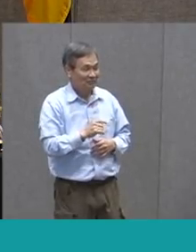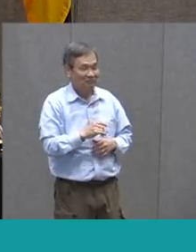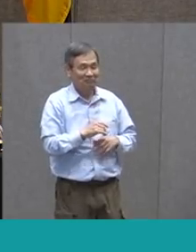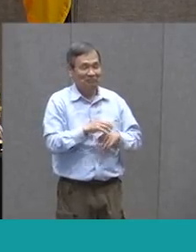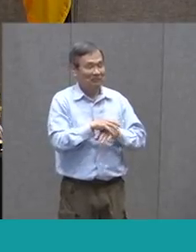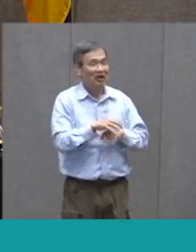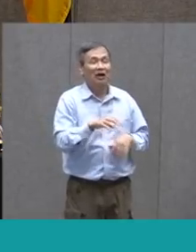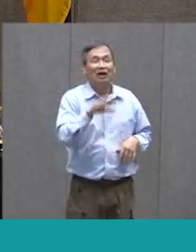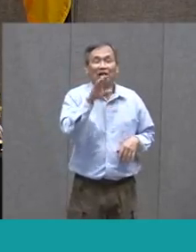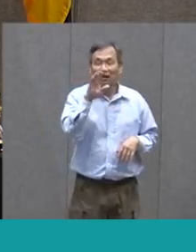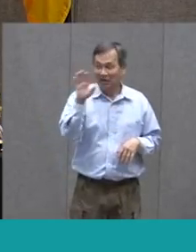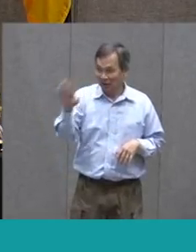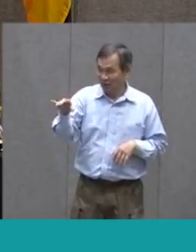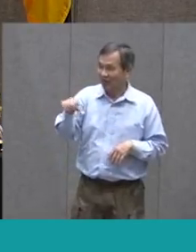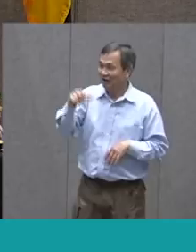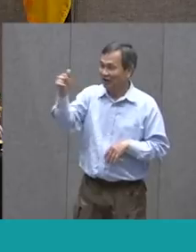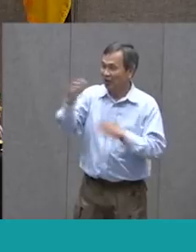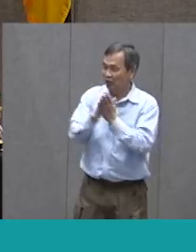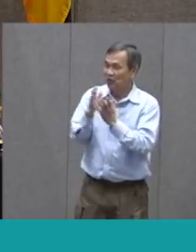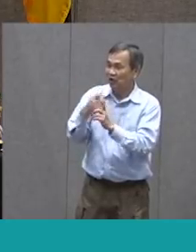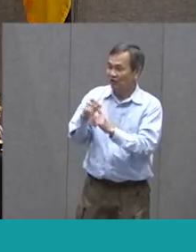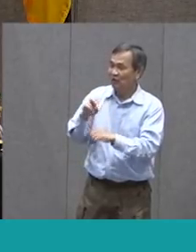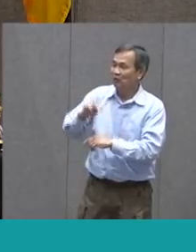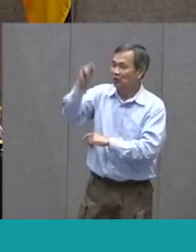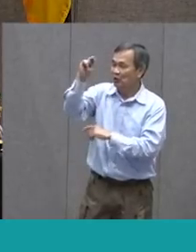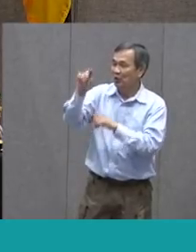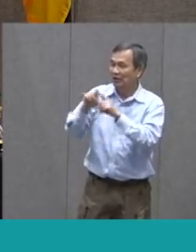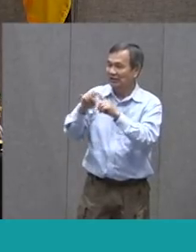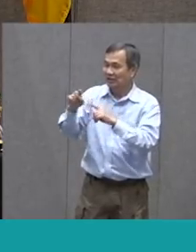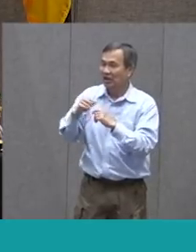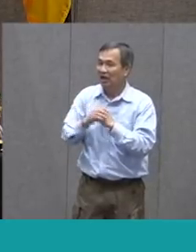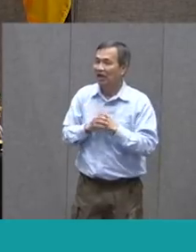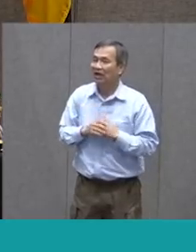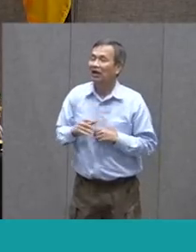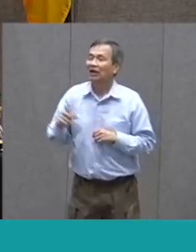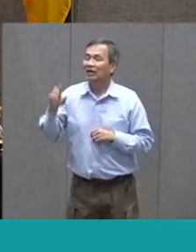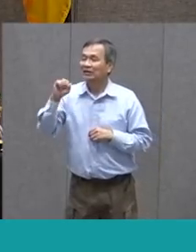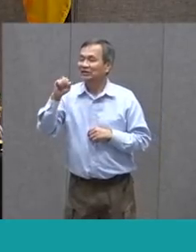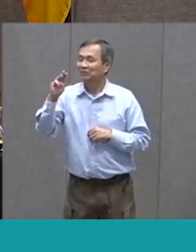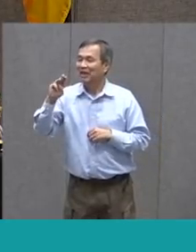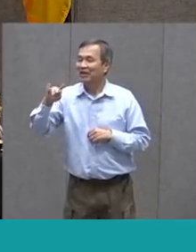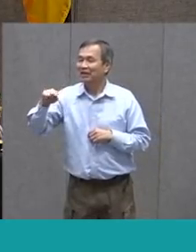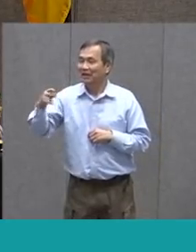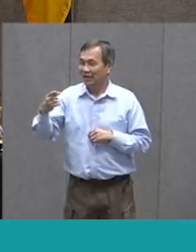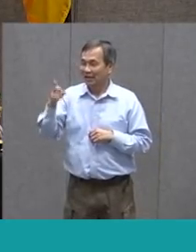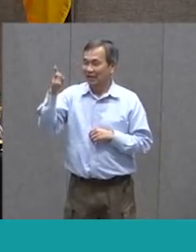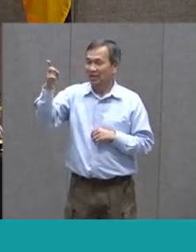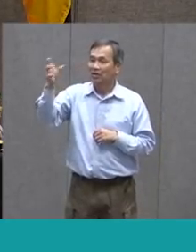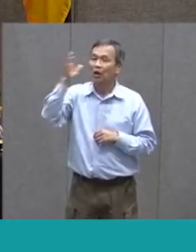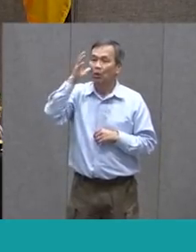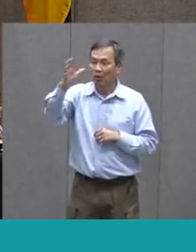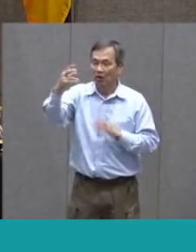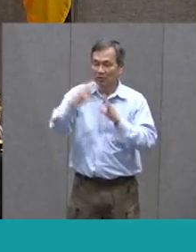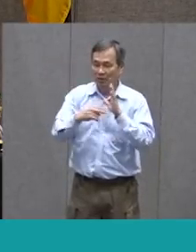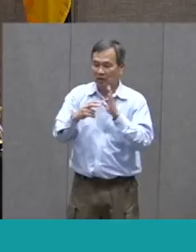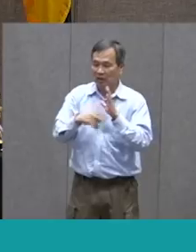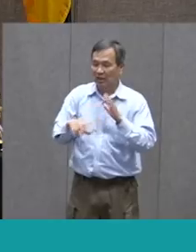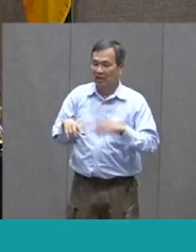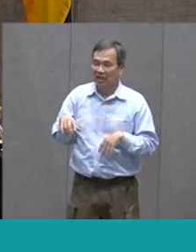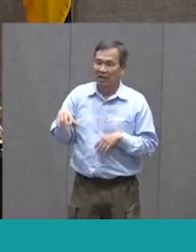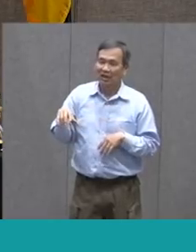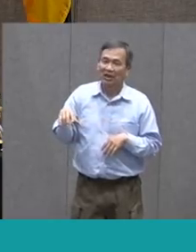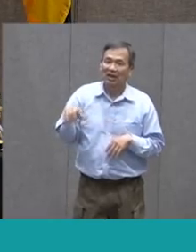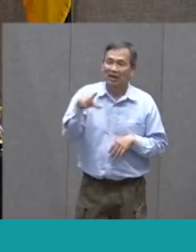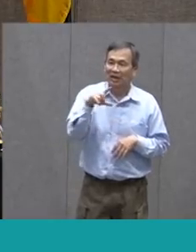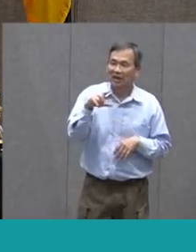We've got another book from the principal at North Star, Mrs. Huckus-Smith, who is going to be reading Llama, Llama, Red